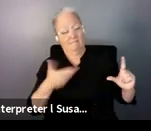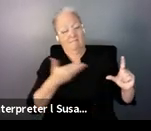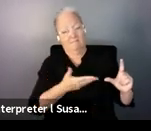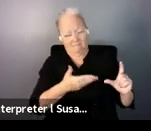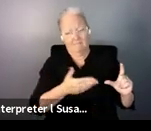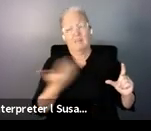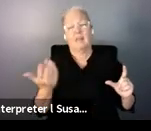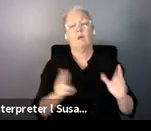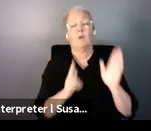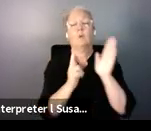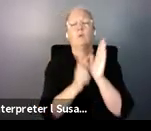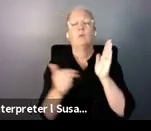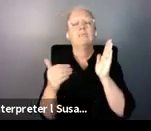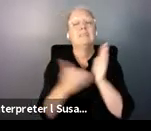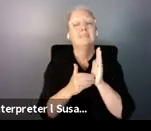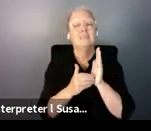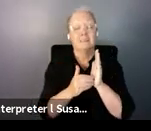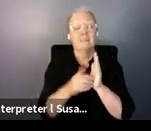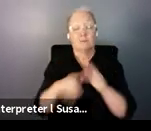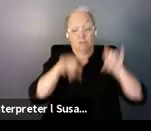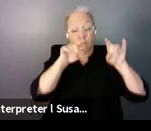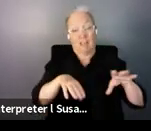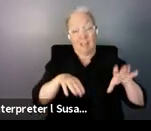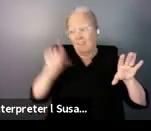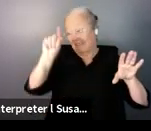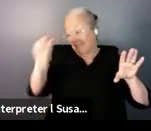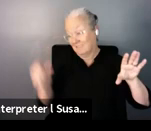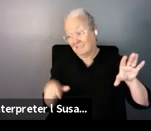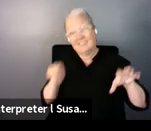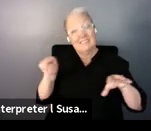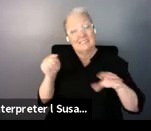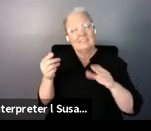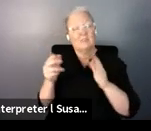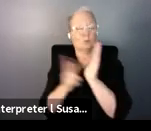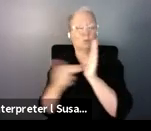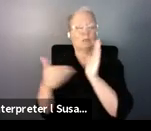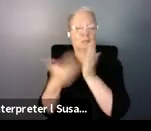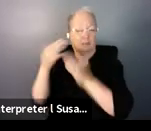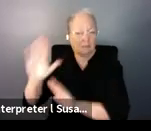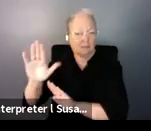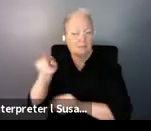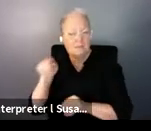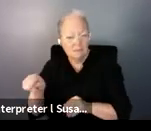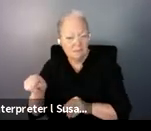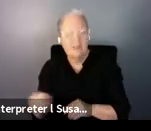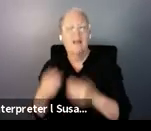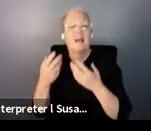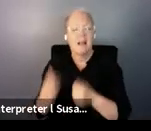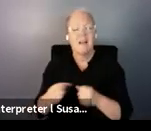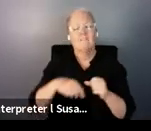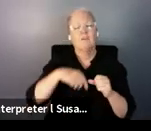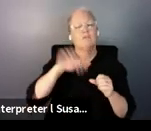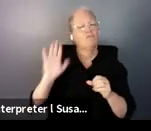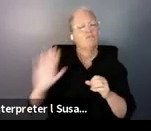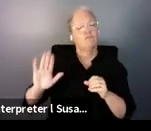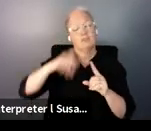we showed in previous webinar on disability related costs, which detail for different groups of persons with disabilities with